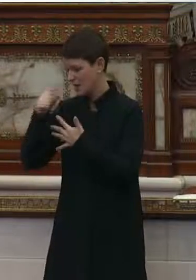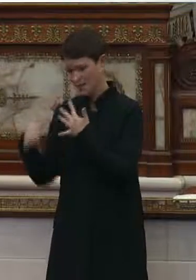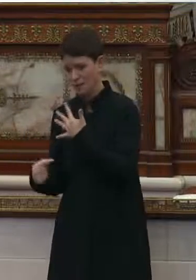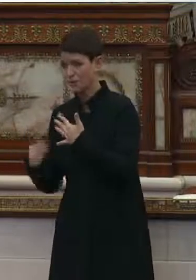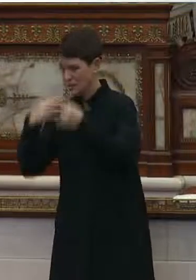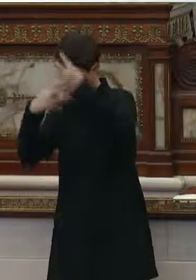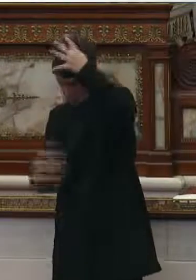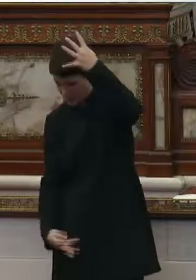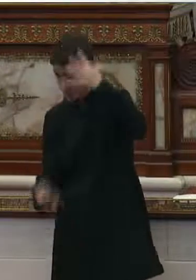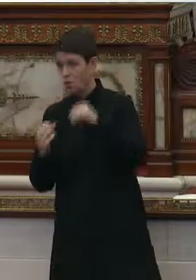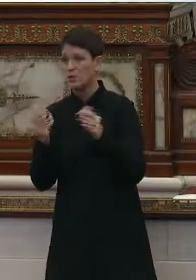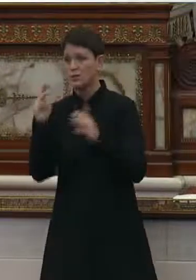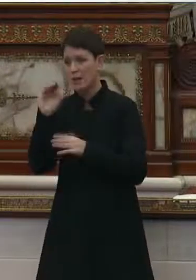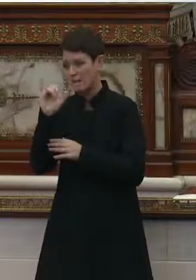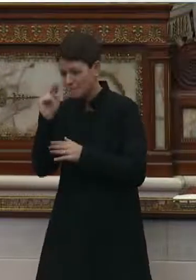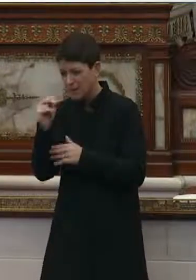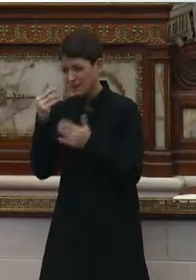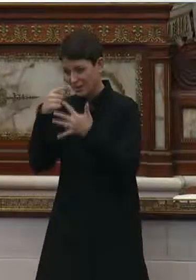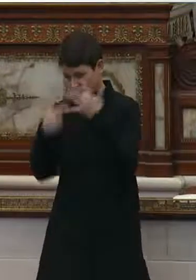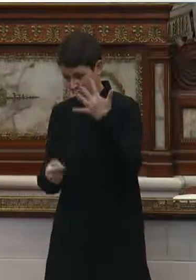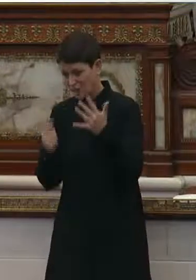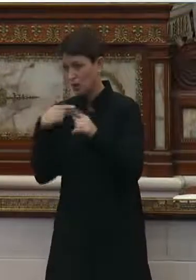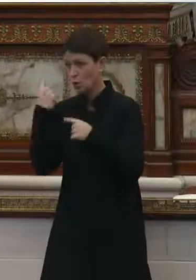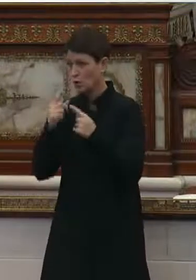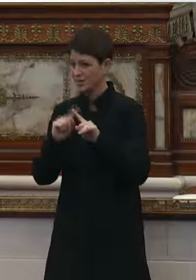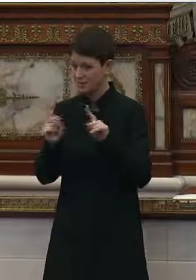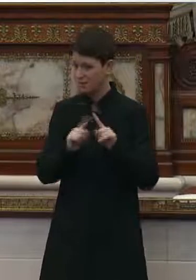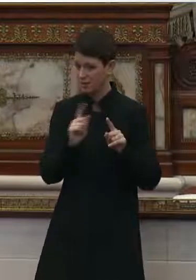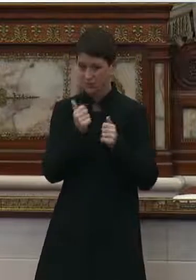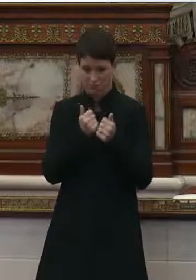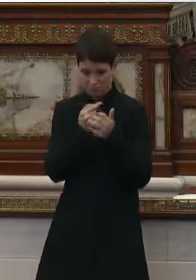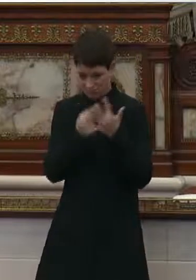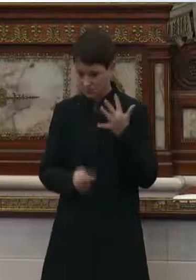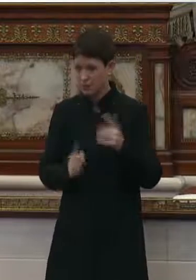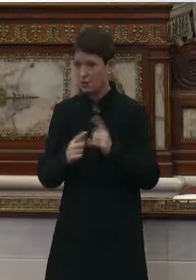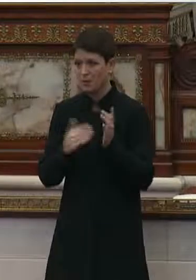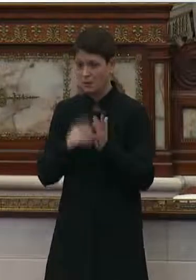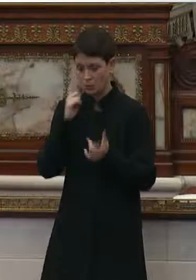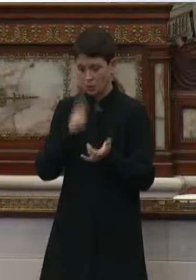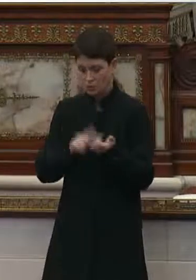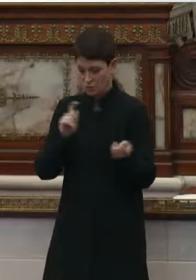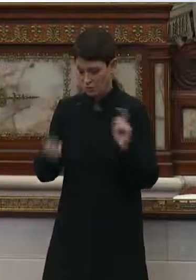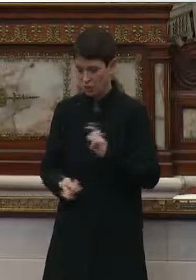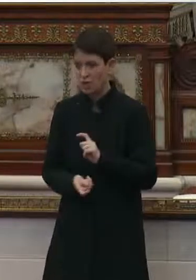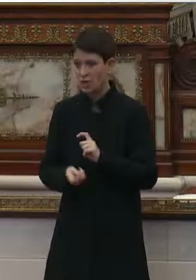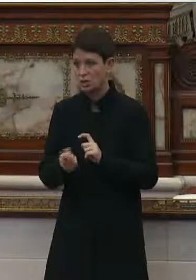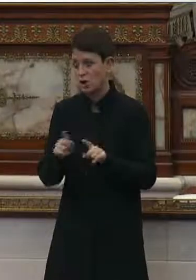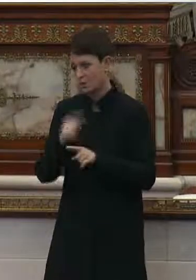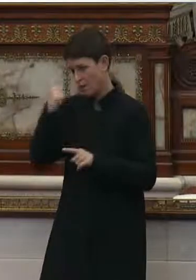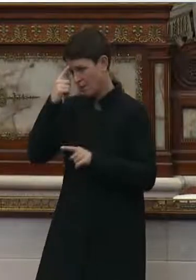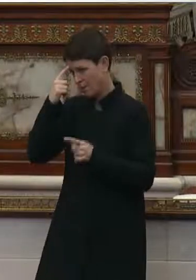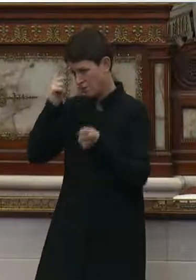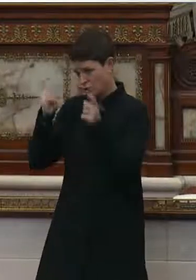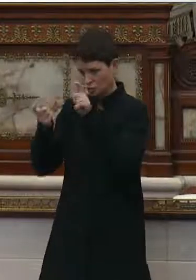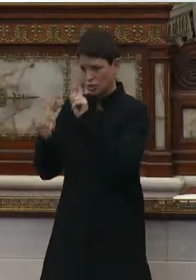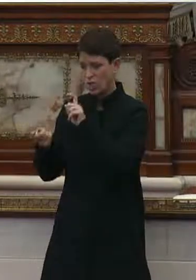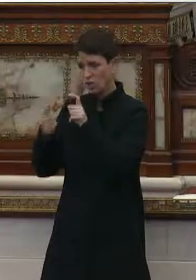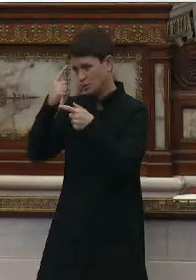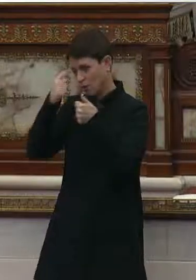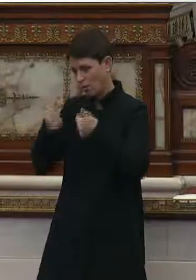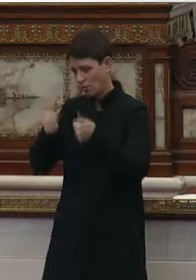Like there's a there's a million symptoms other than the main one. So when we would see a change in even mental status with the patient,